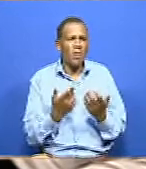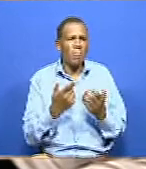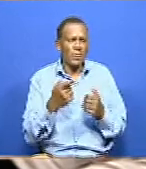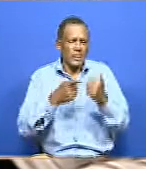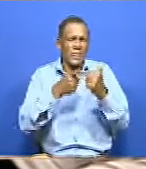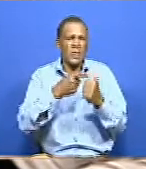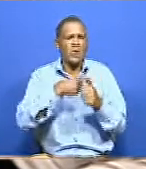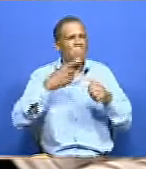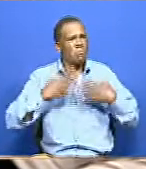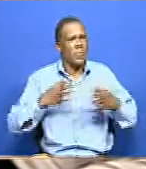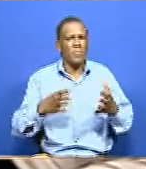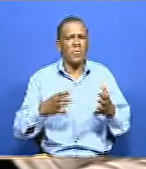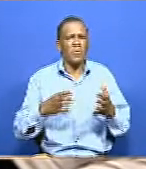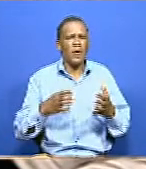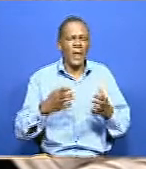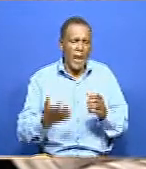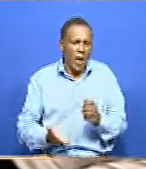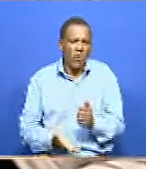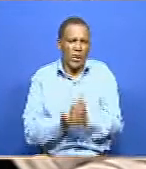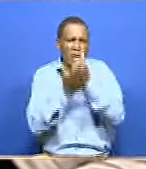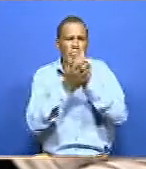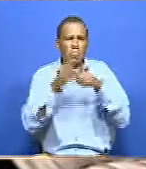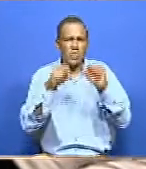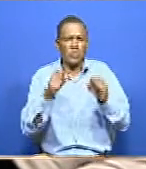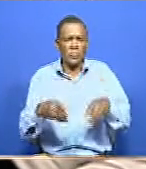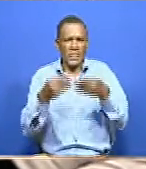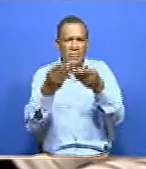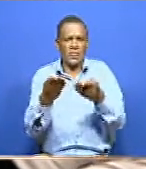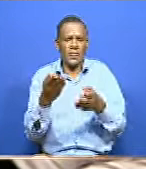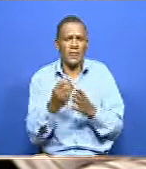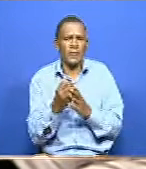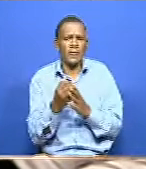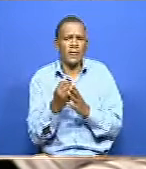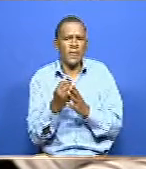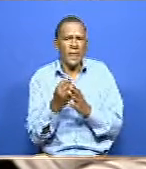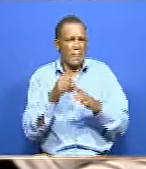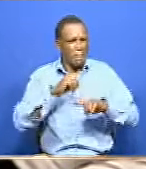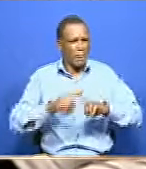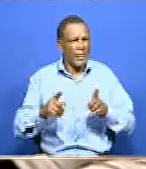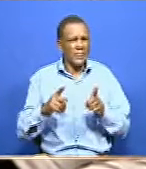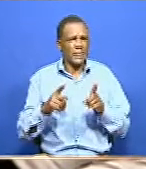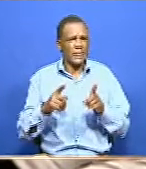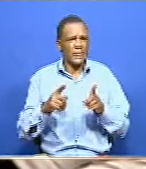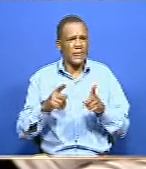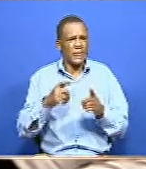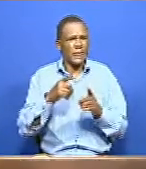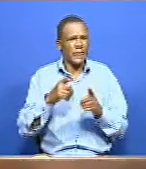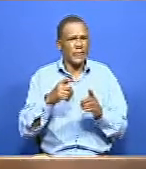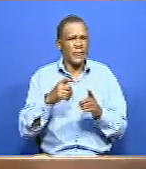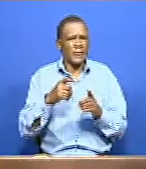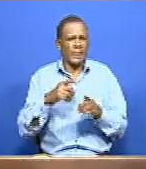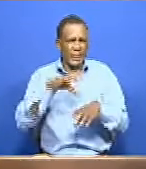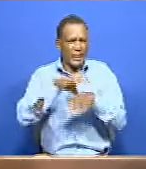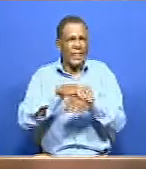sure that, you know, the proper assistance is given to these persons who are in need. But now comes in the question of getting to those who are actually in need